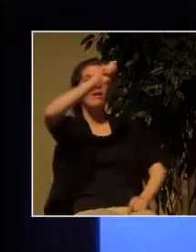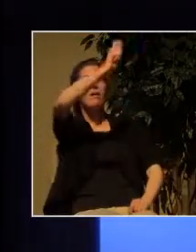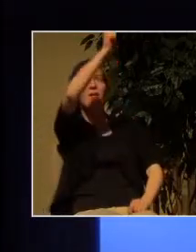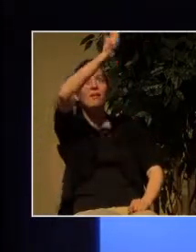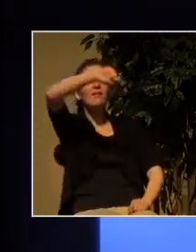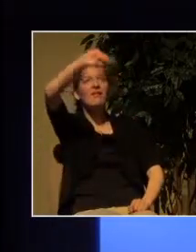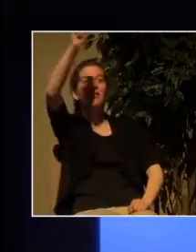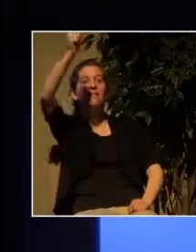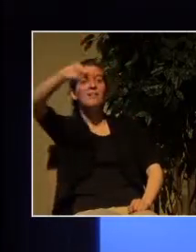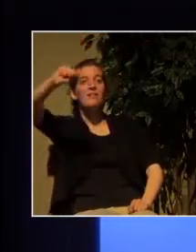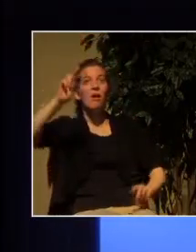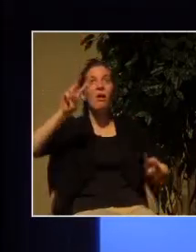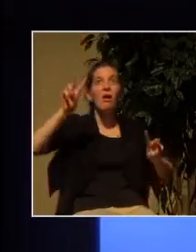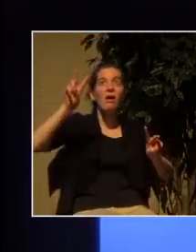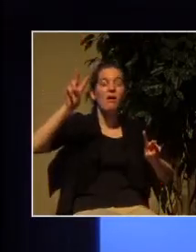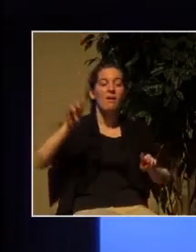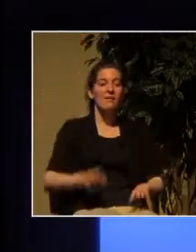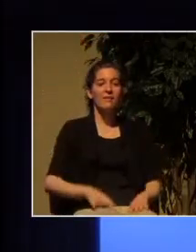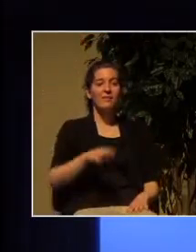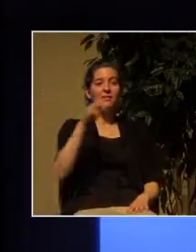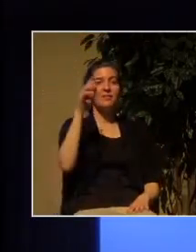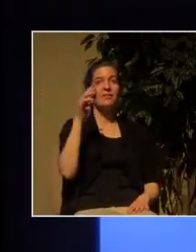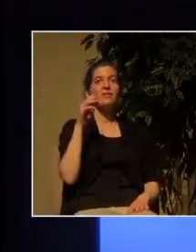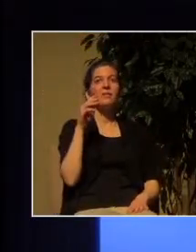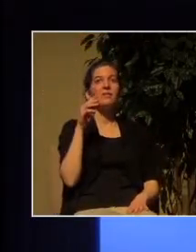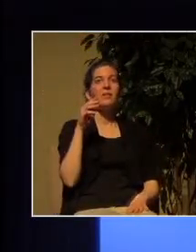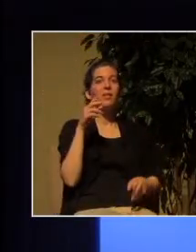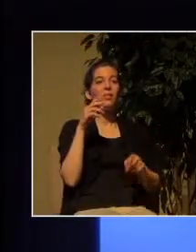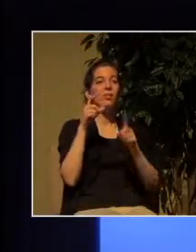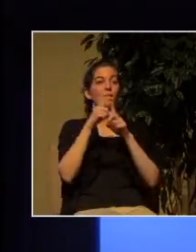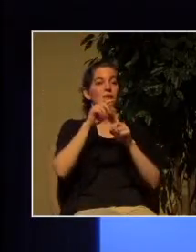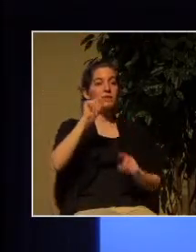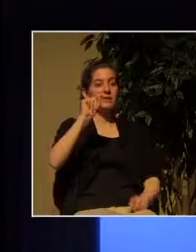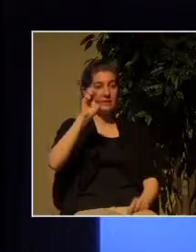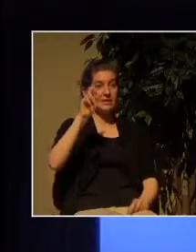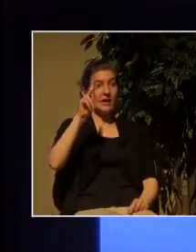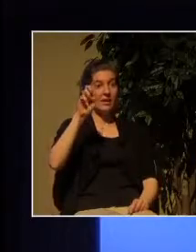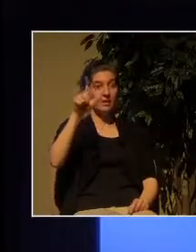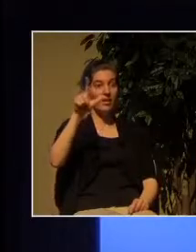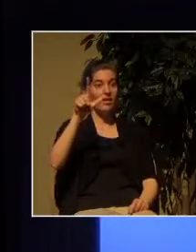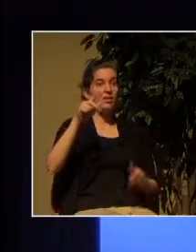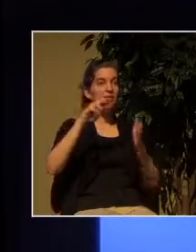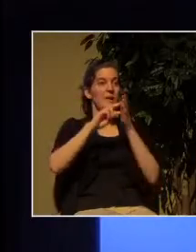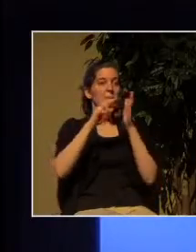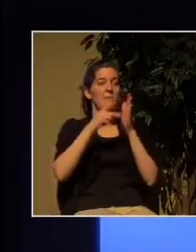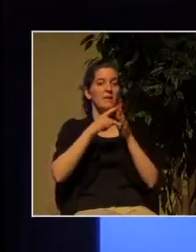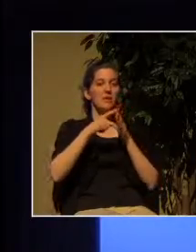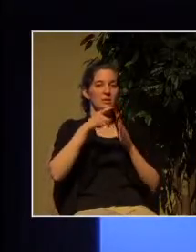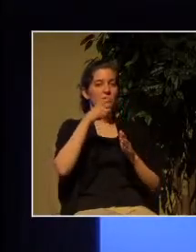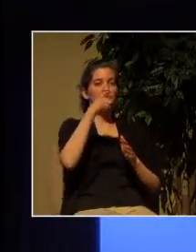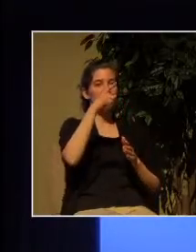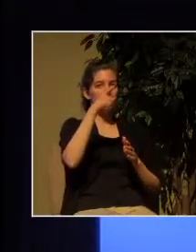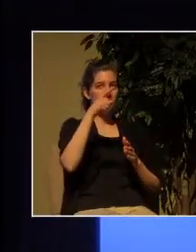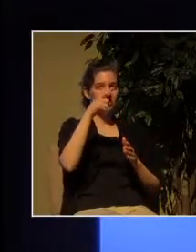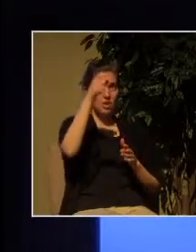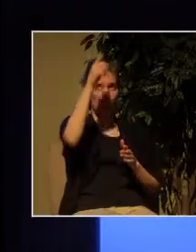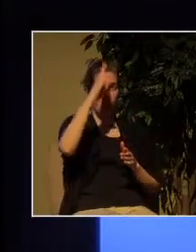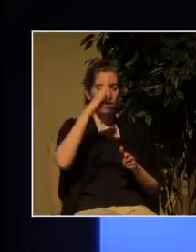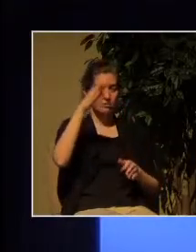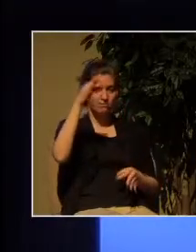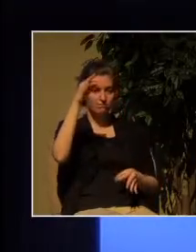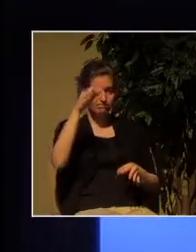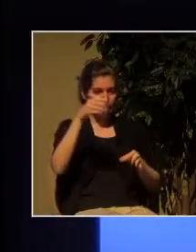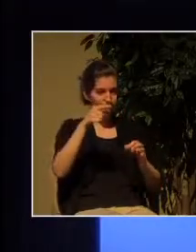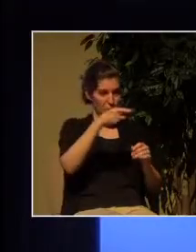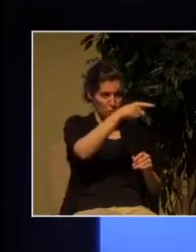and the word tekel there means you have been weighed on the scales and you have been found